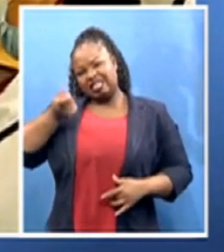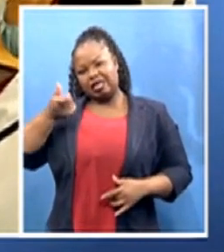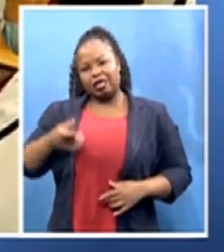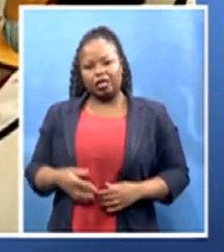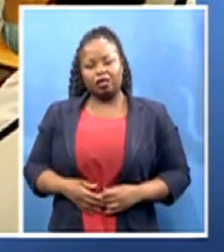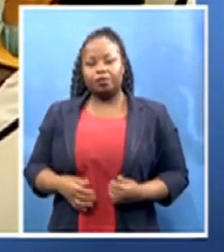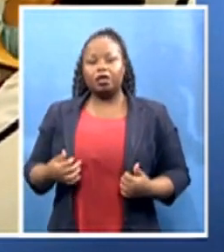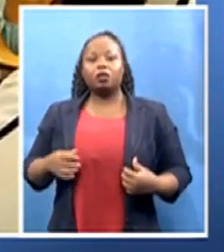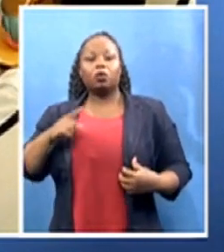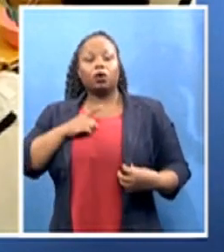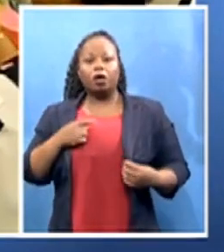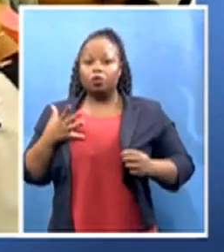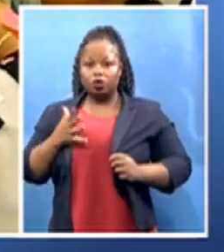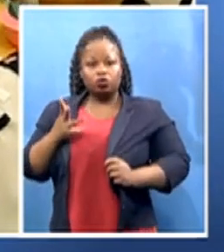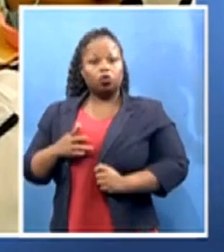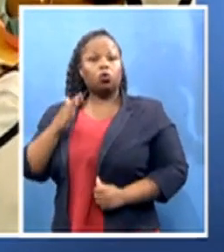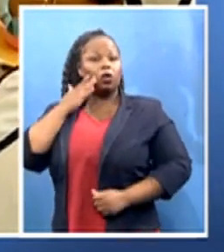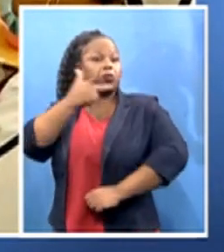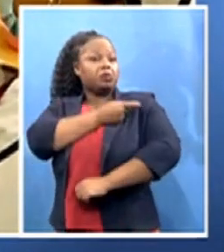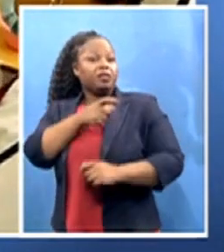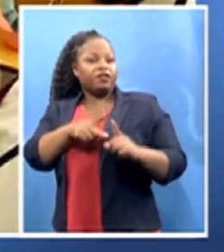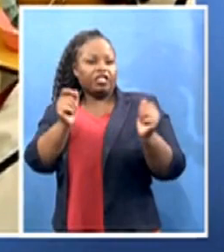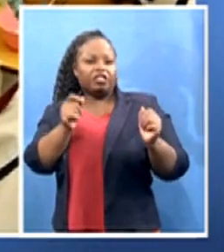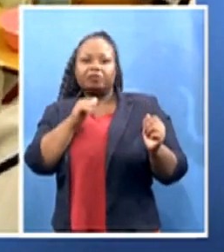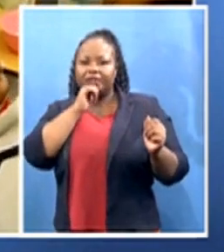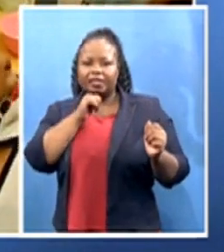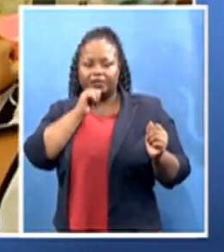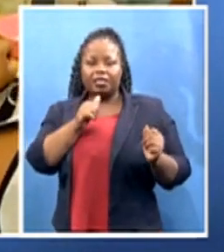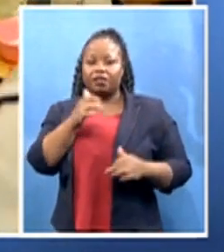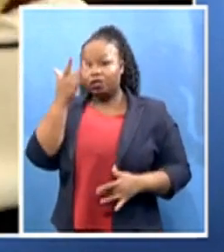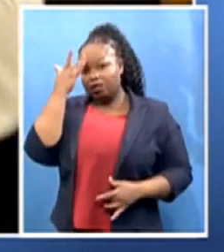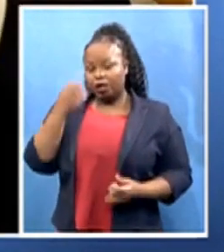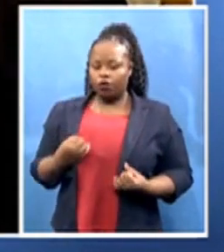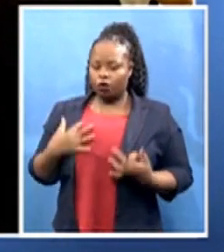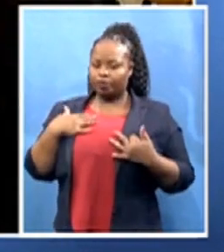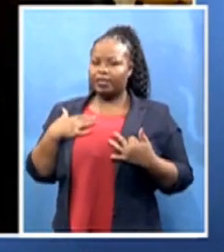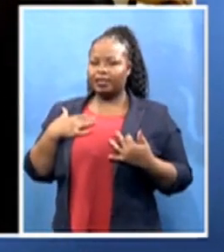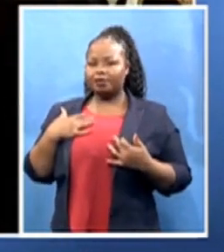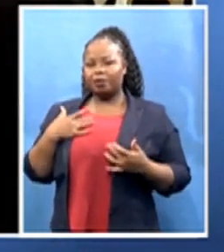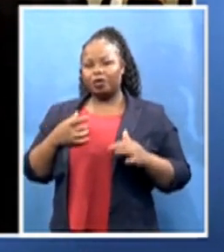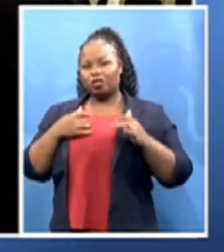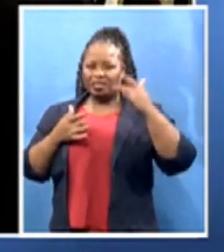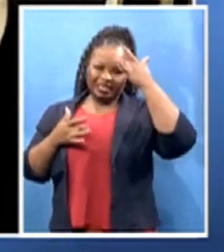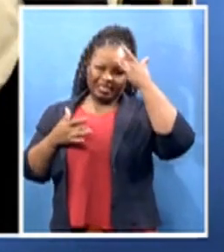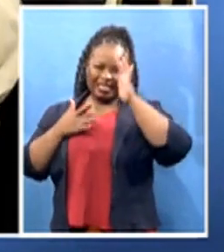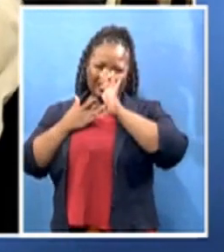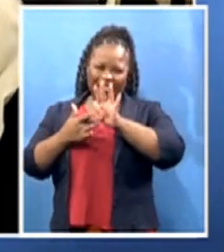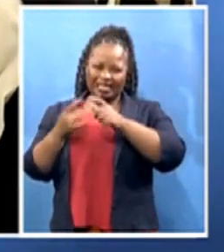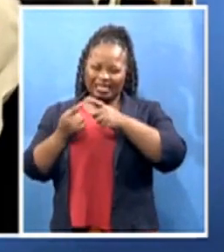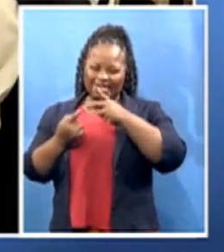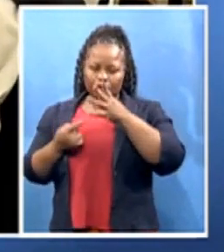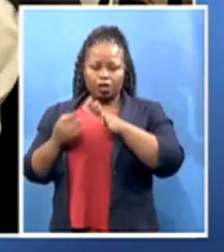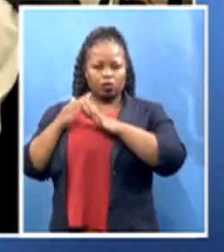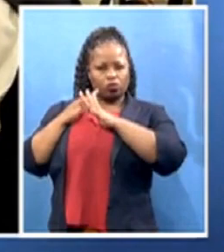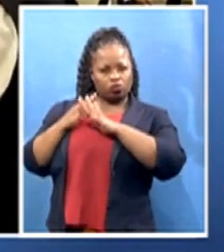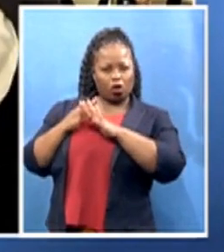have been vaccinated, that you only get mild disease and that hopefully you are also protected from the long-term effects of